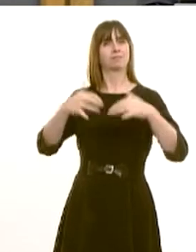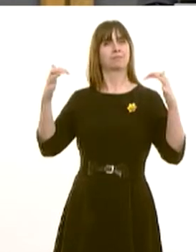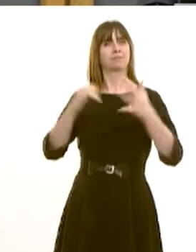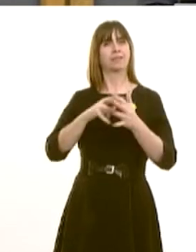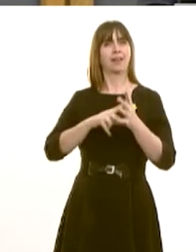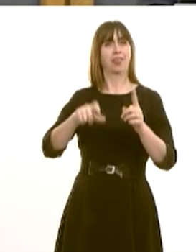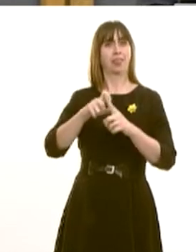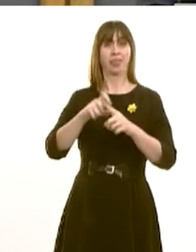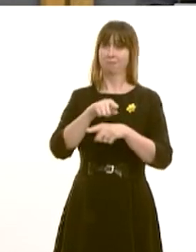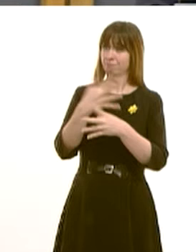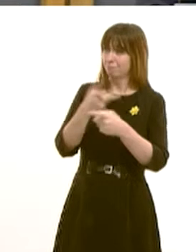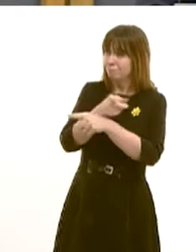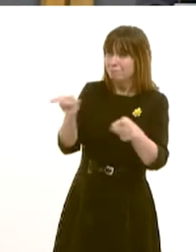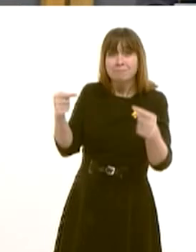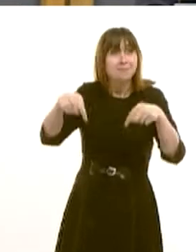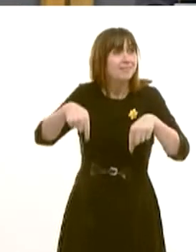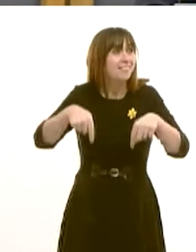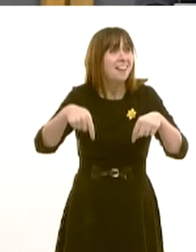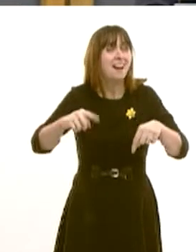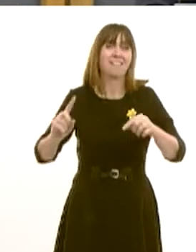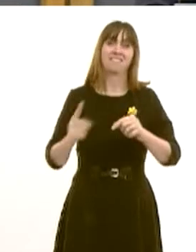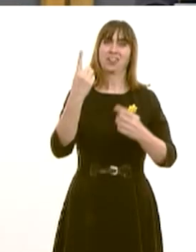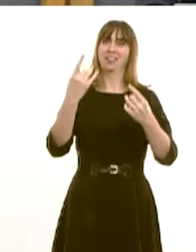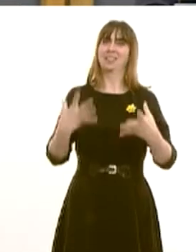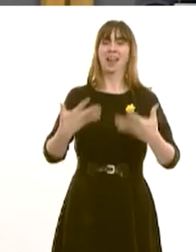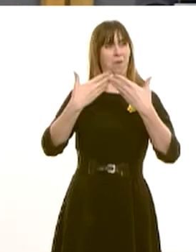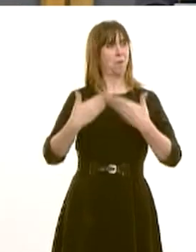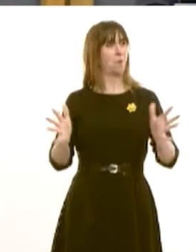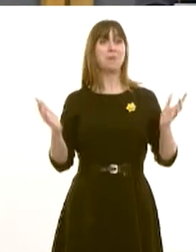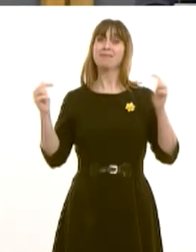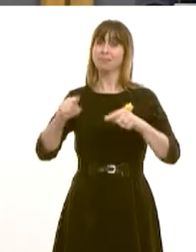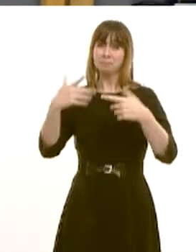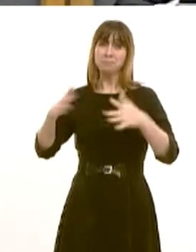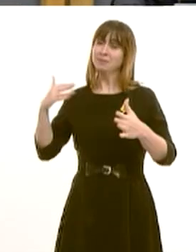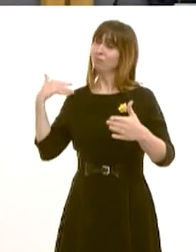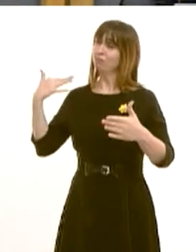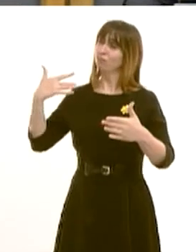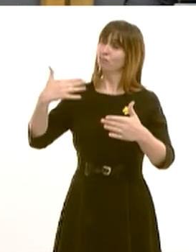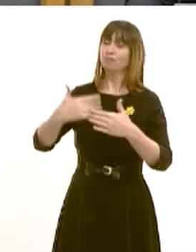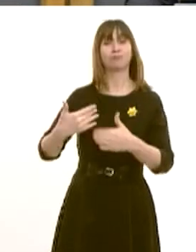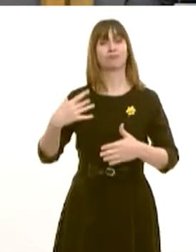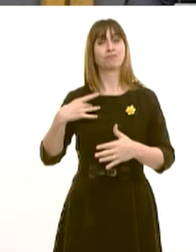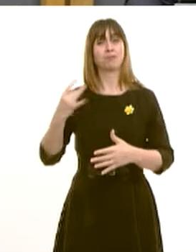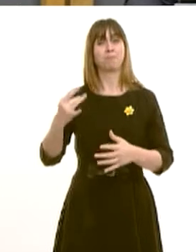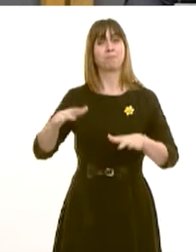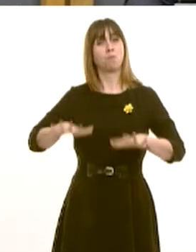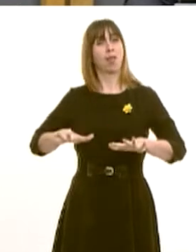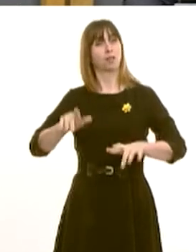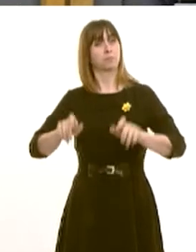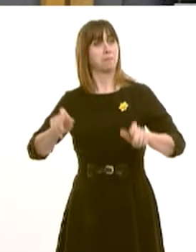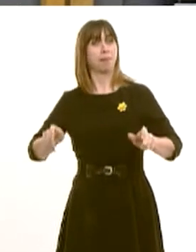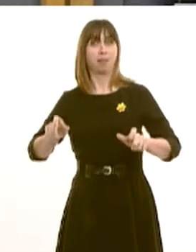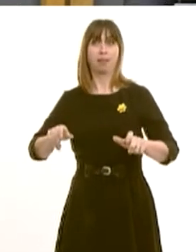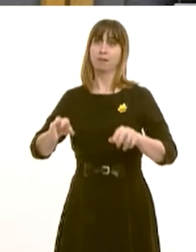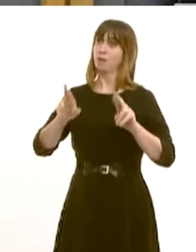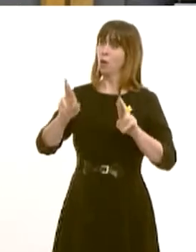were here 10 years ago when the Senedd first opened and some of you have continued the privilege of representing the people of Wales or hopefully you will have